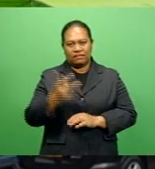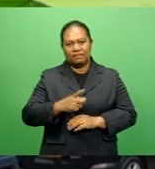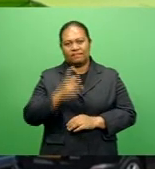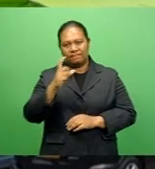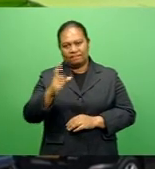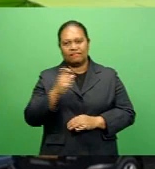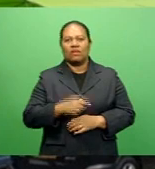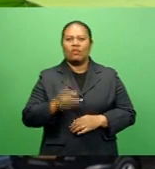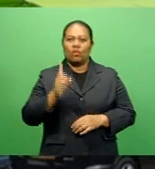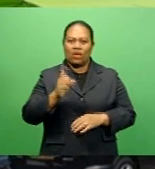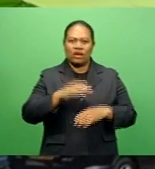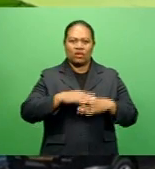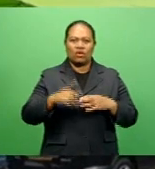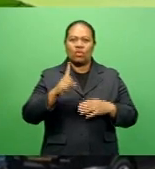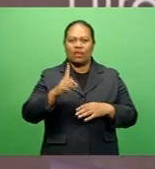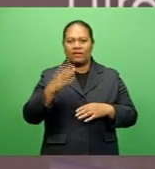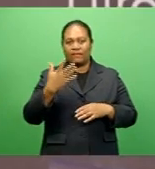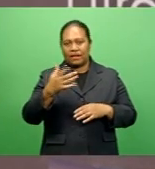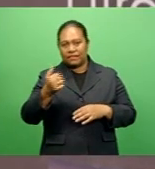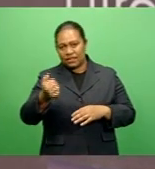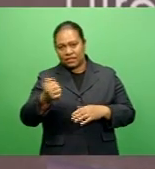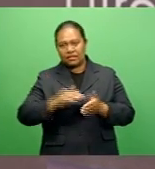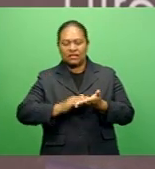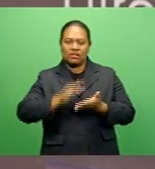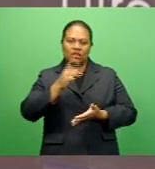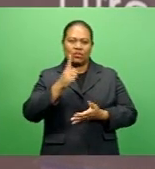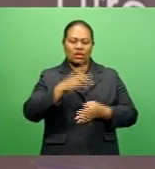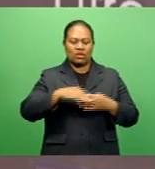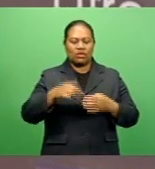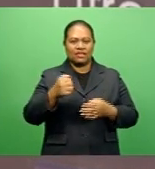from $1.56 to $1.68.